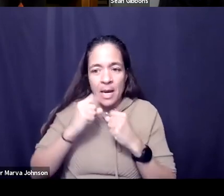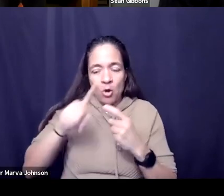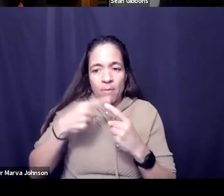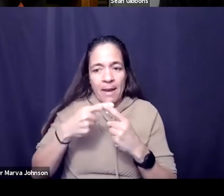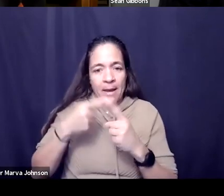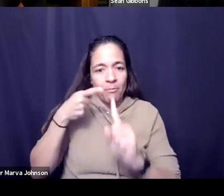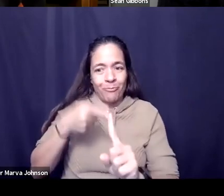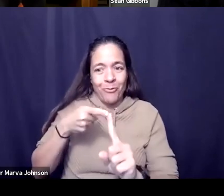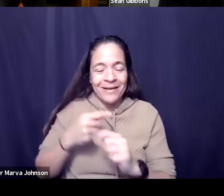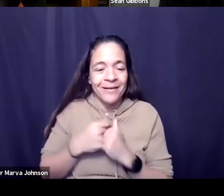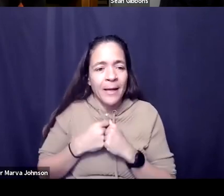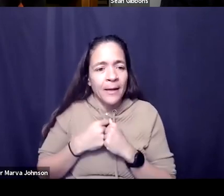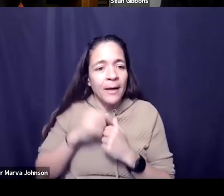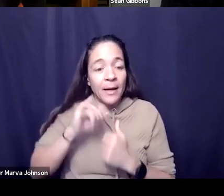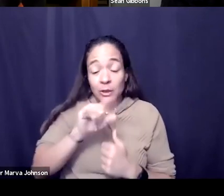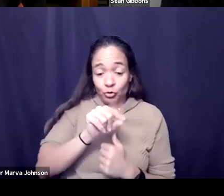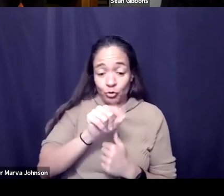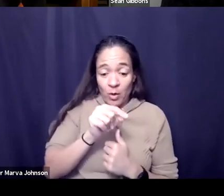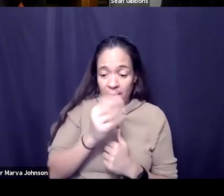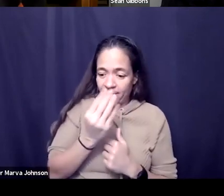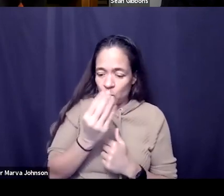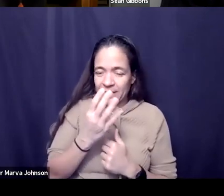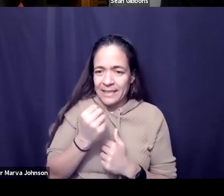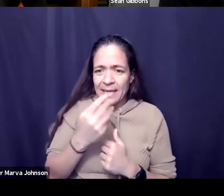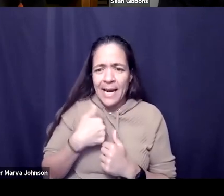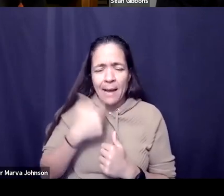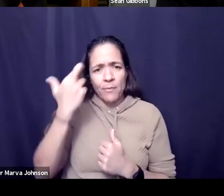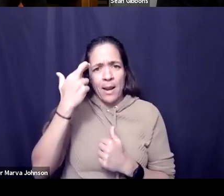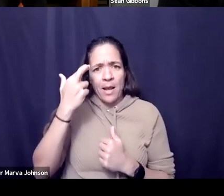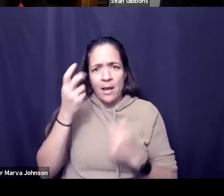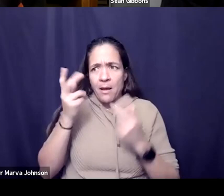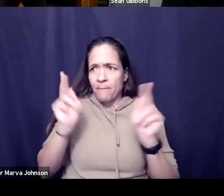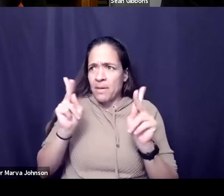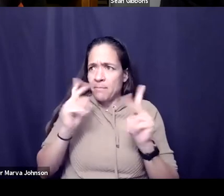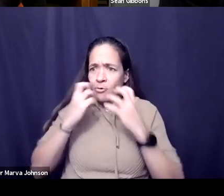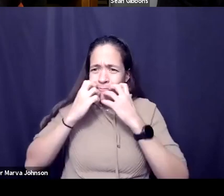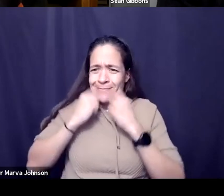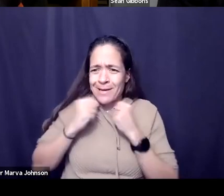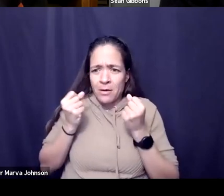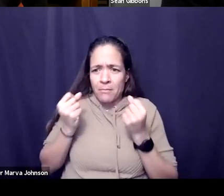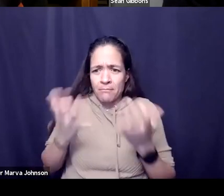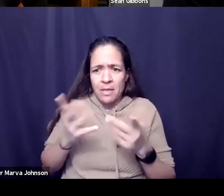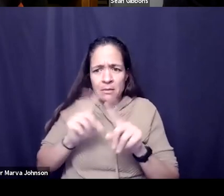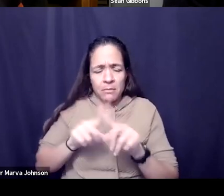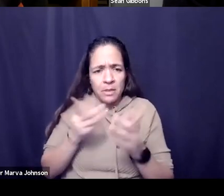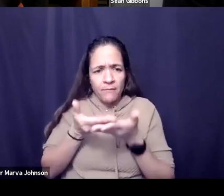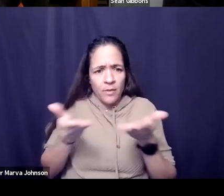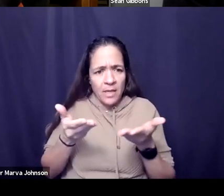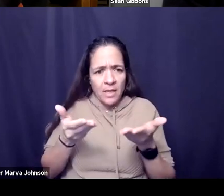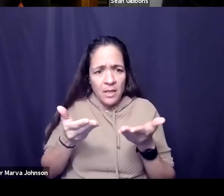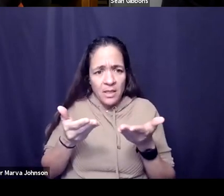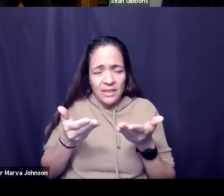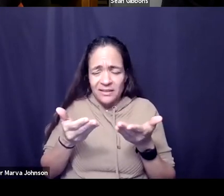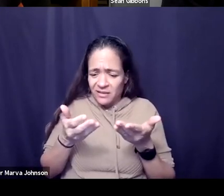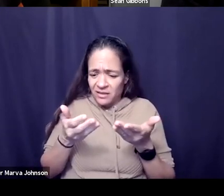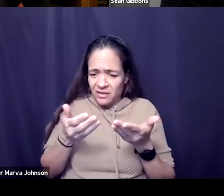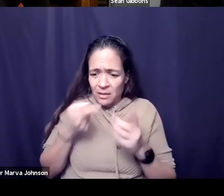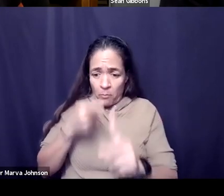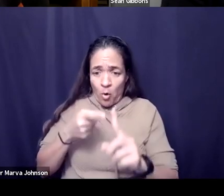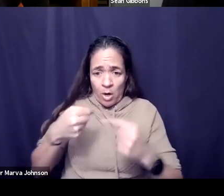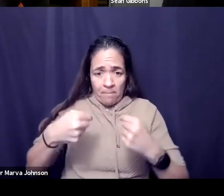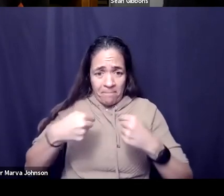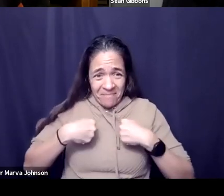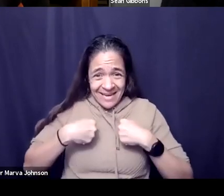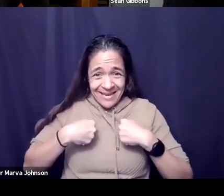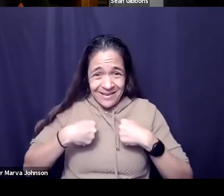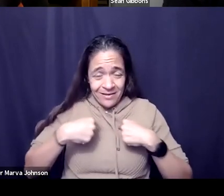realized you know there's a lot of people that care about a lot of different things this isn't just about me and you know the kids at my school this